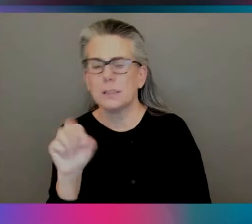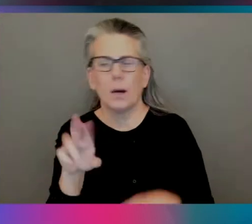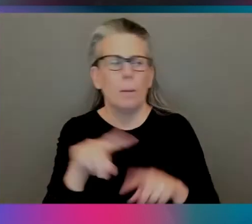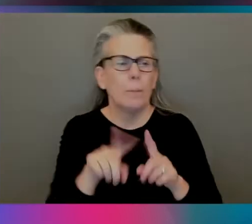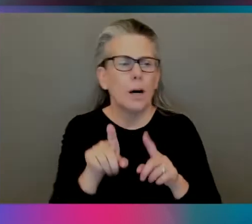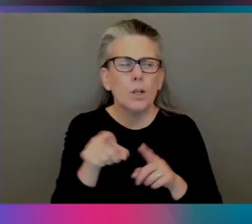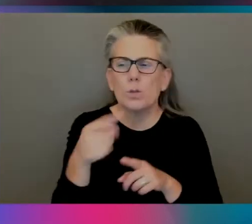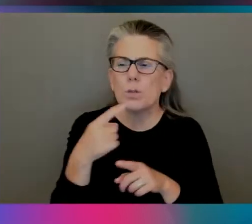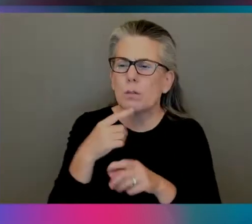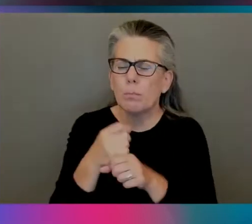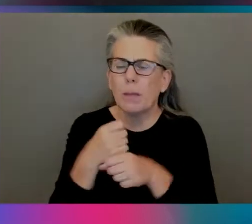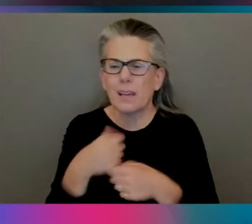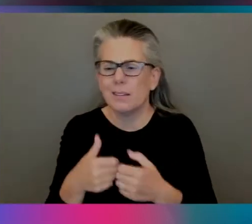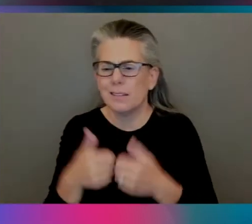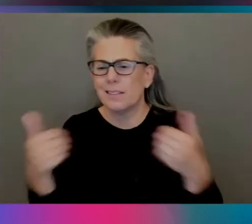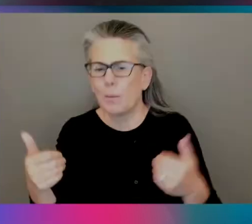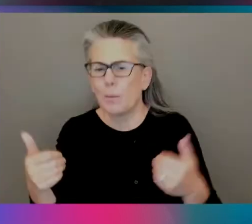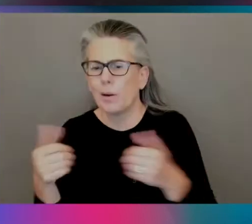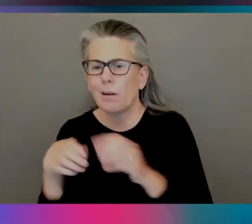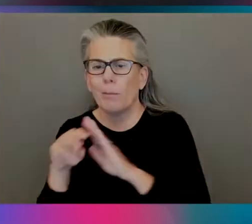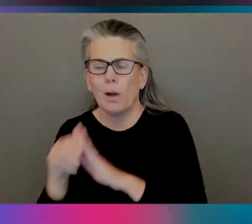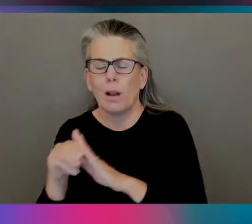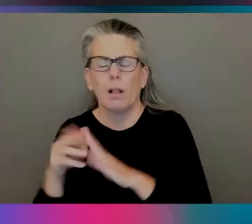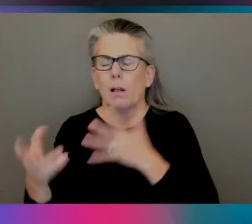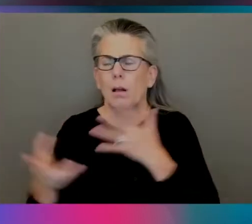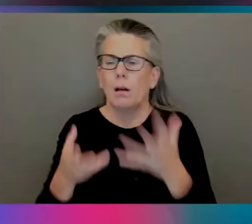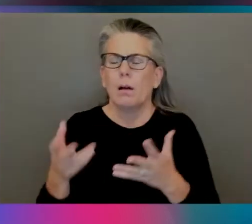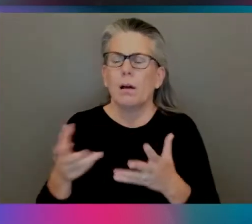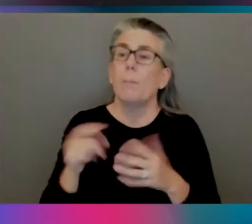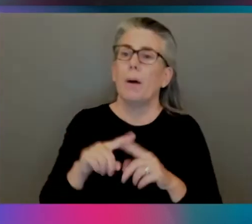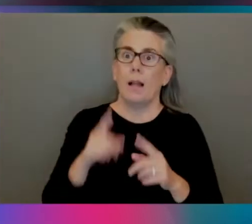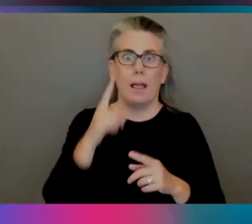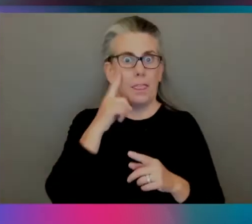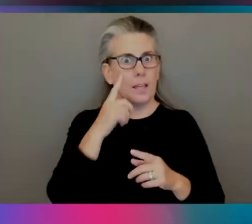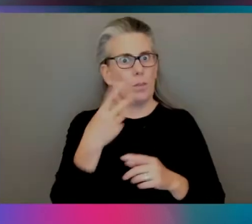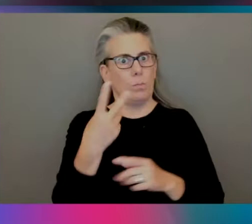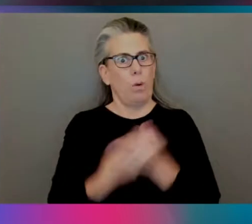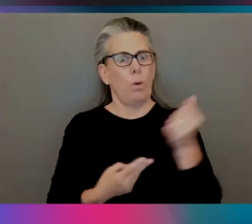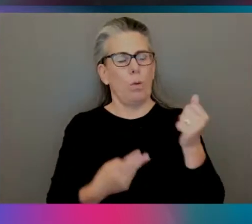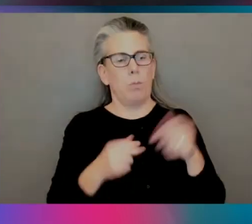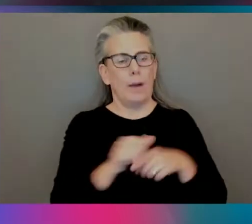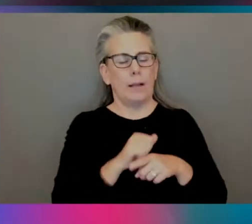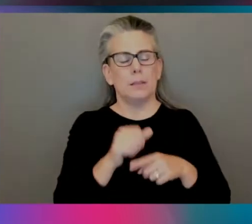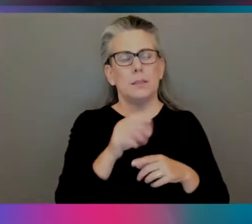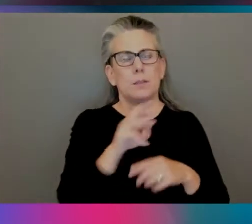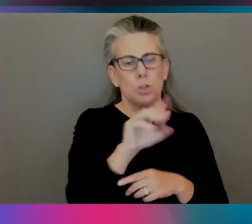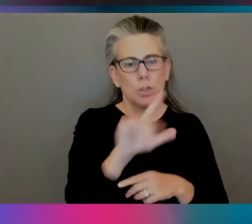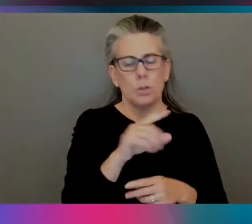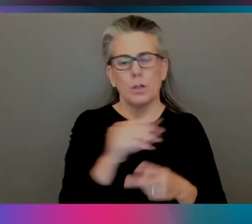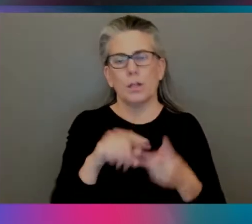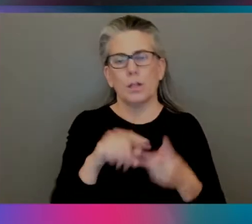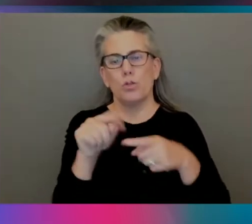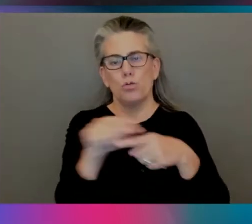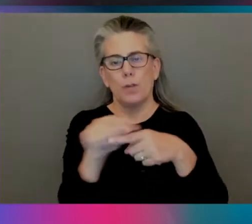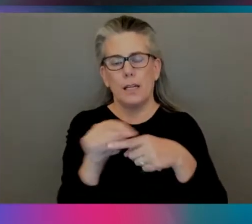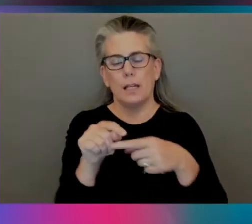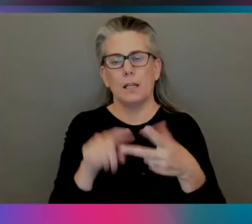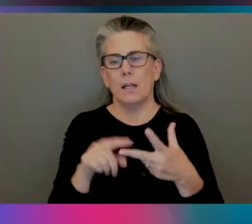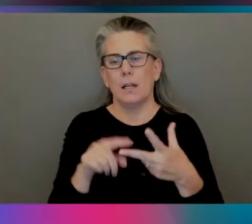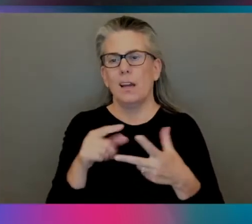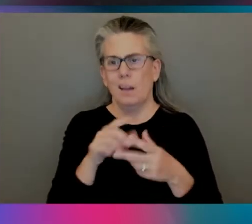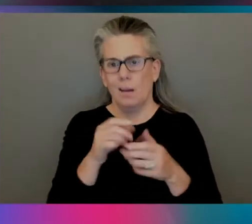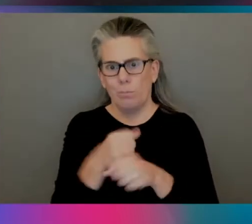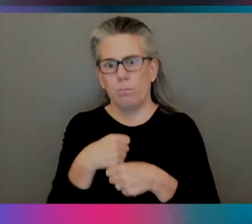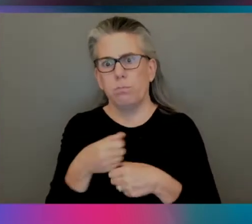over here. But I really do think that these two practices, like machine learning, you know, training, getting it to production, getting